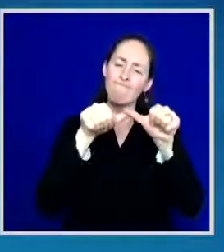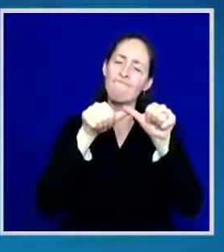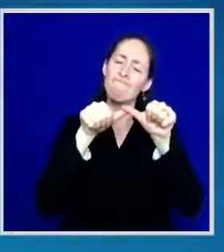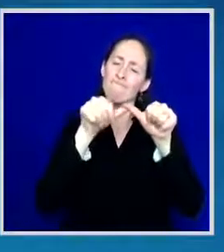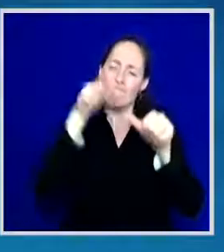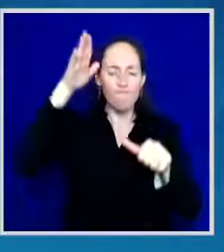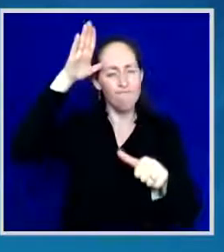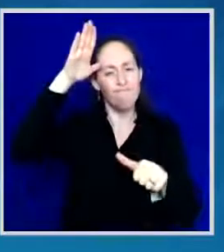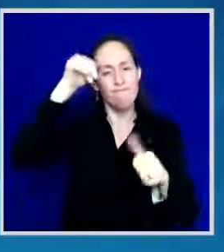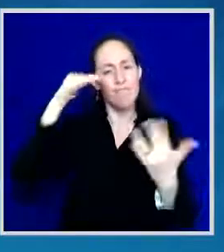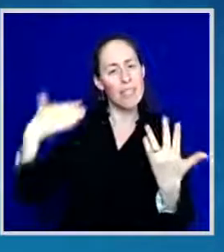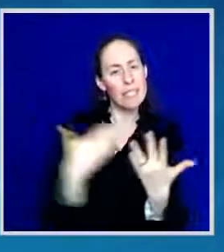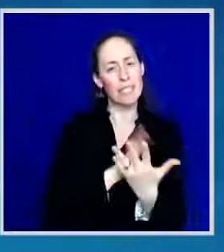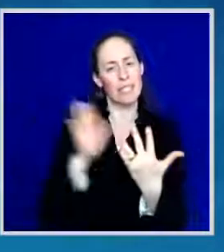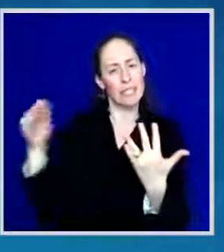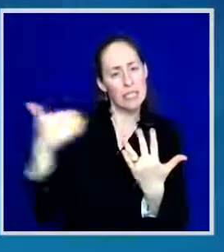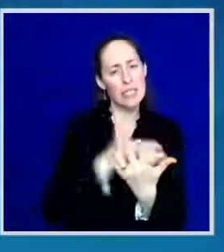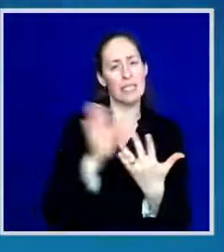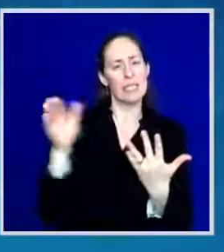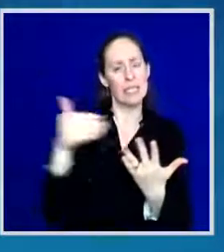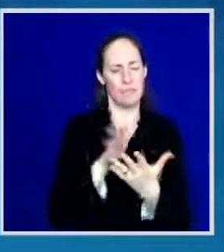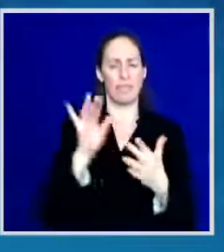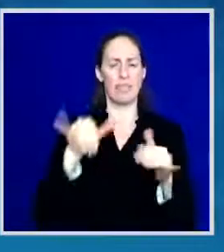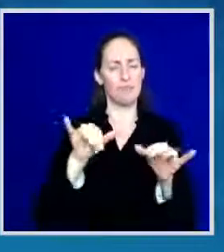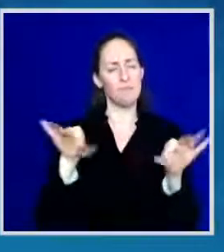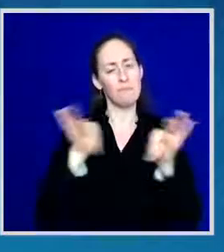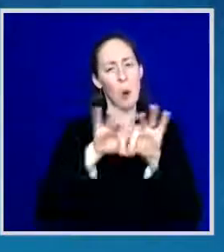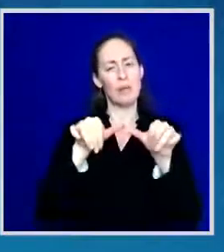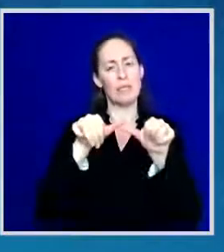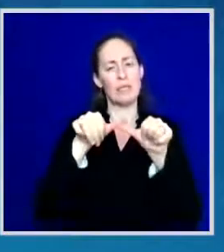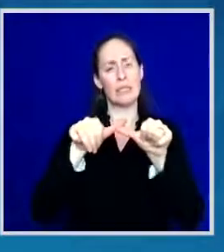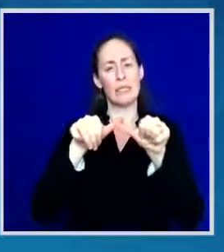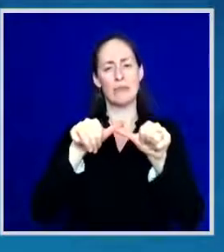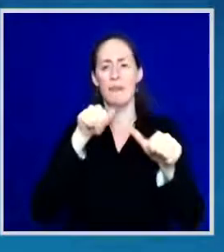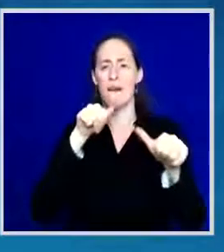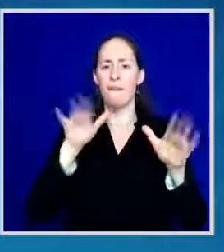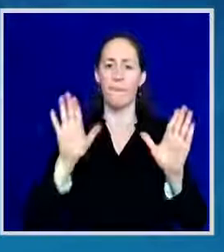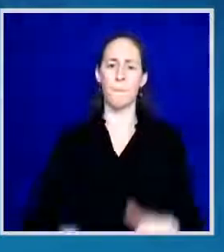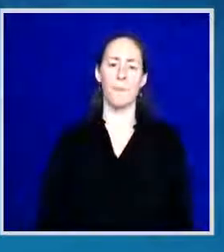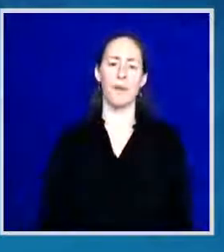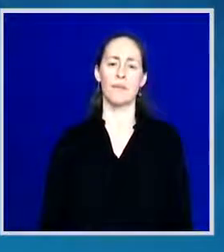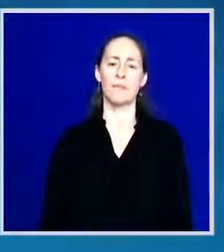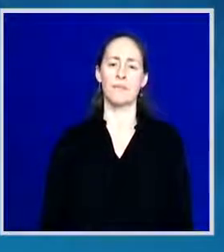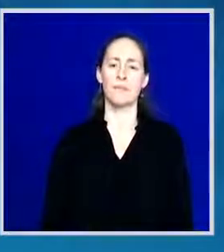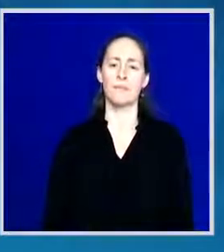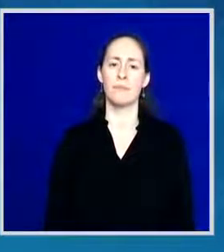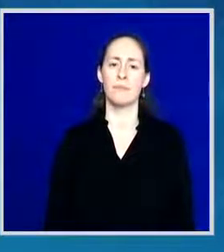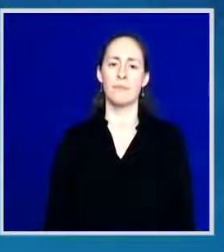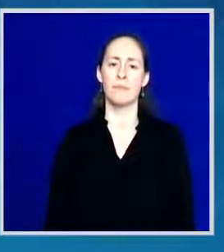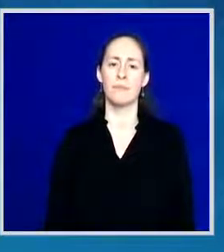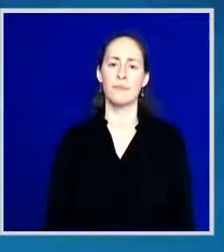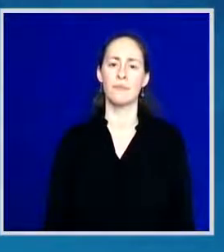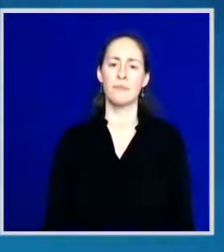perseverance. It is about our ability to keep pushing forward.